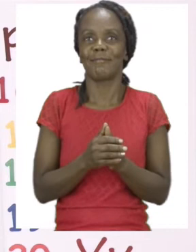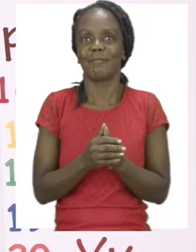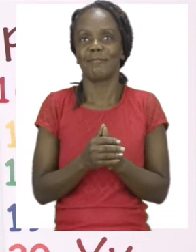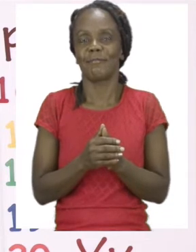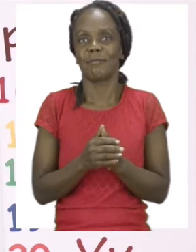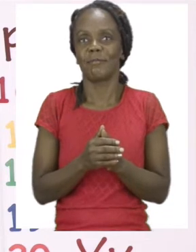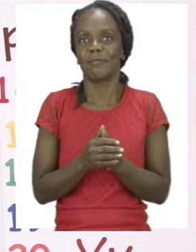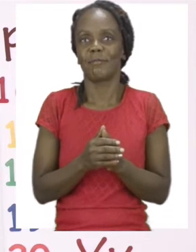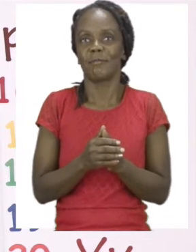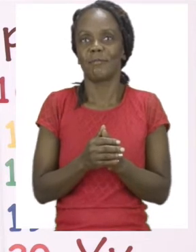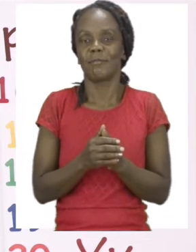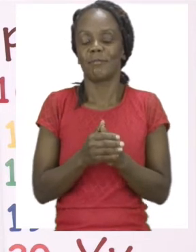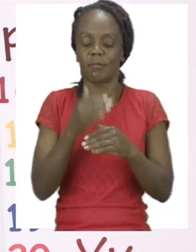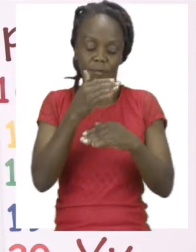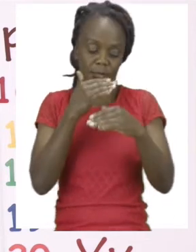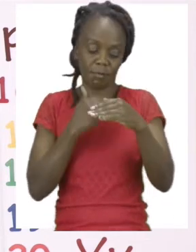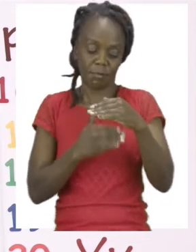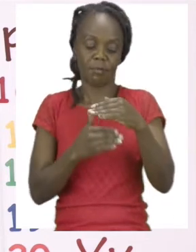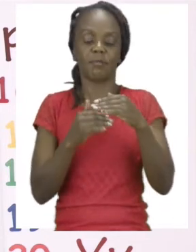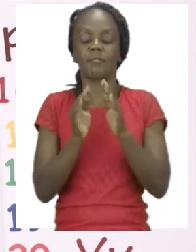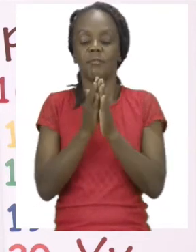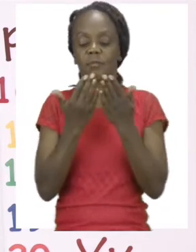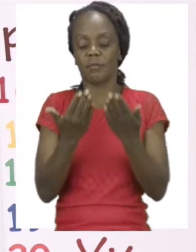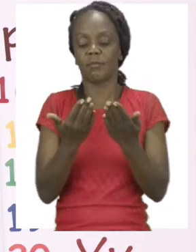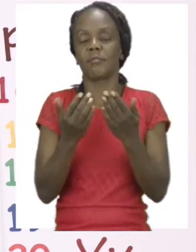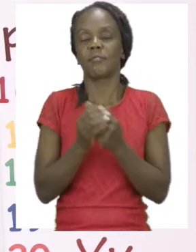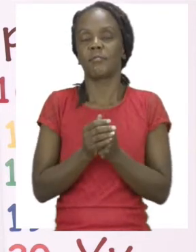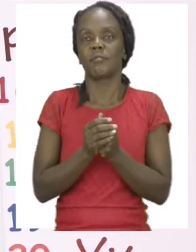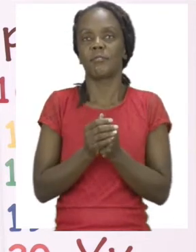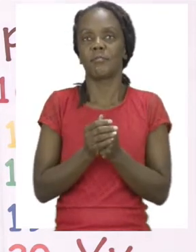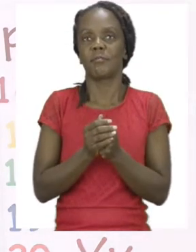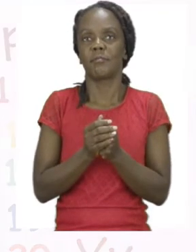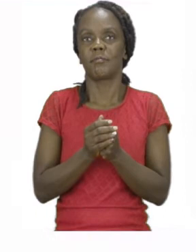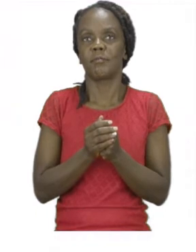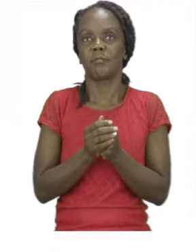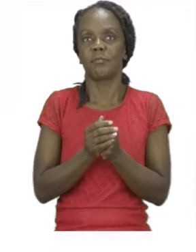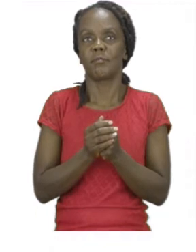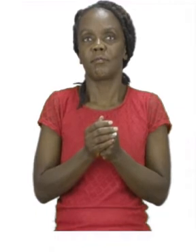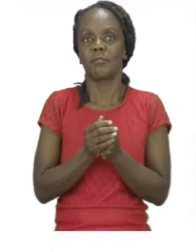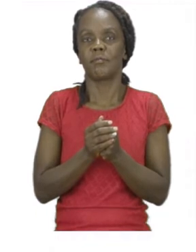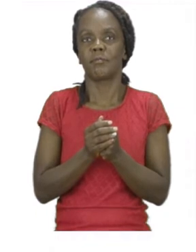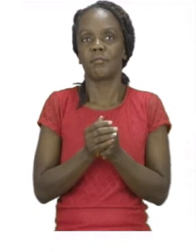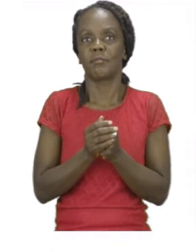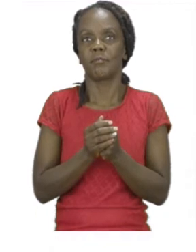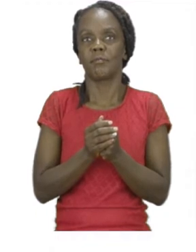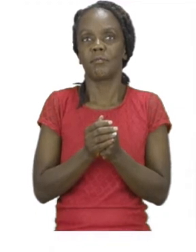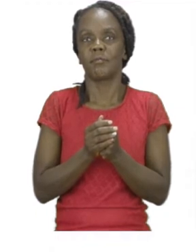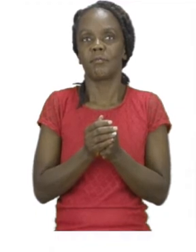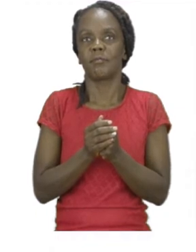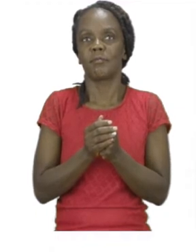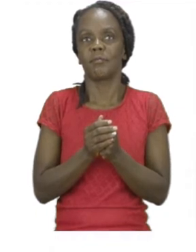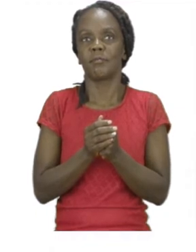let's take a look at the next emotion in our booklet. In our booklet. In we have another emotion that is called